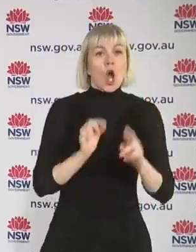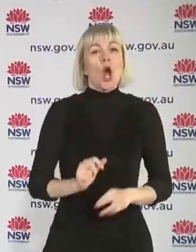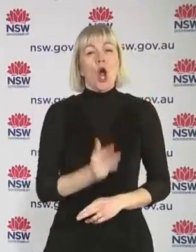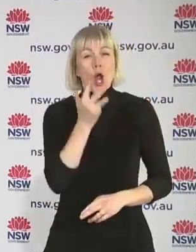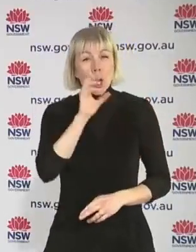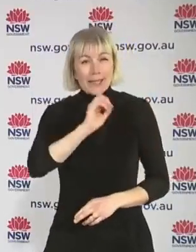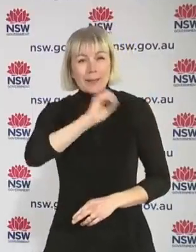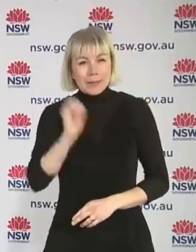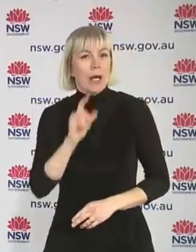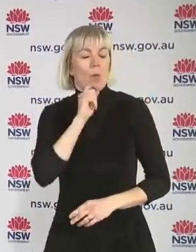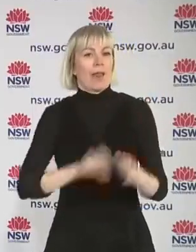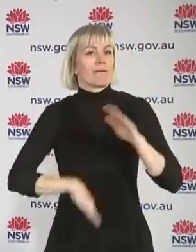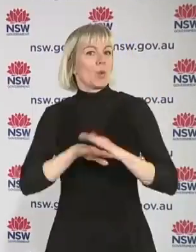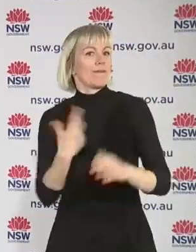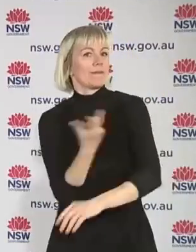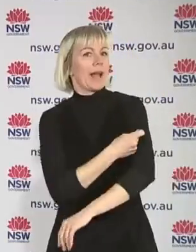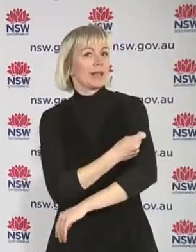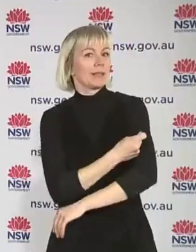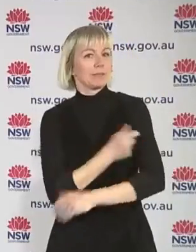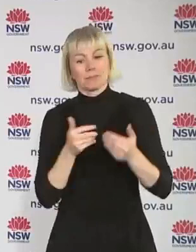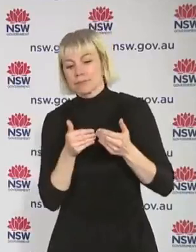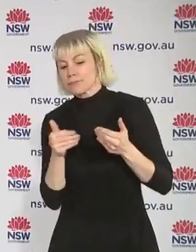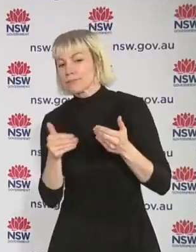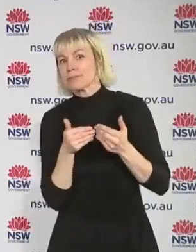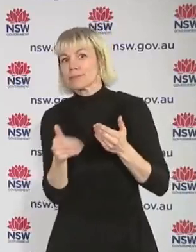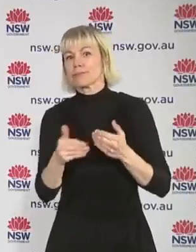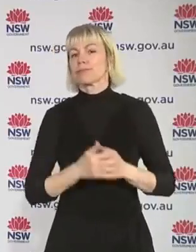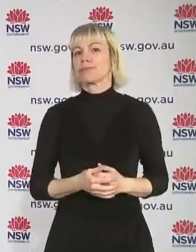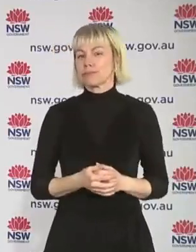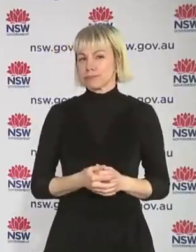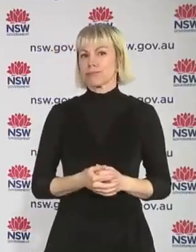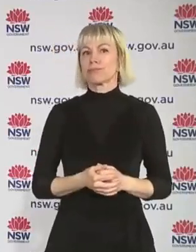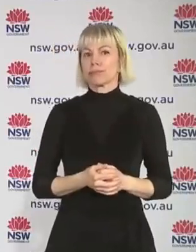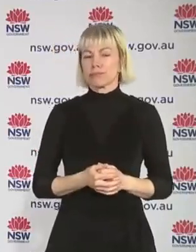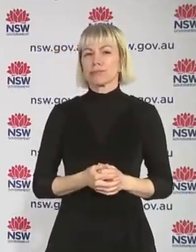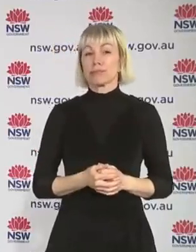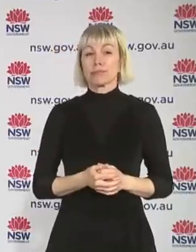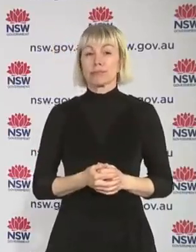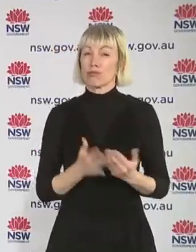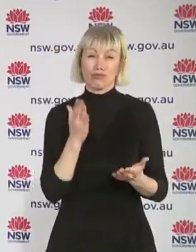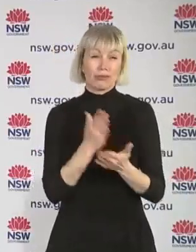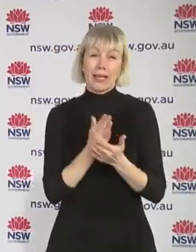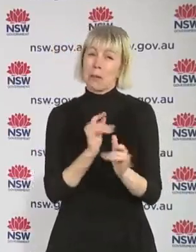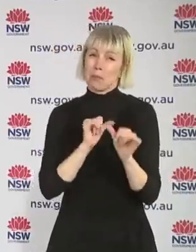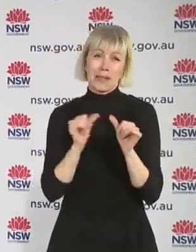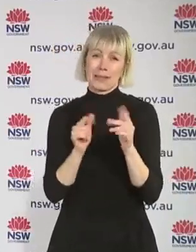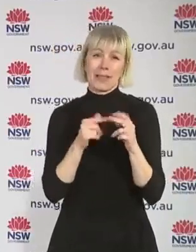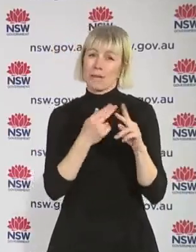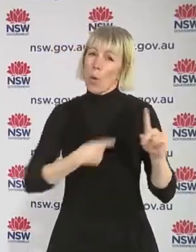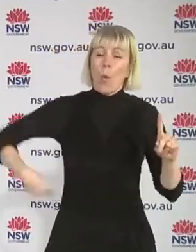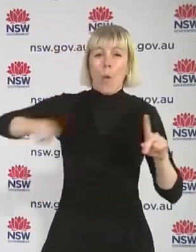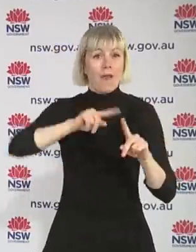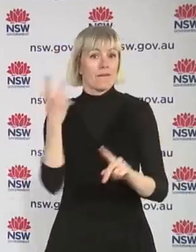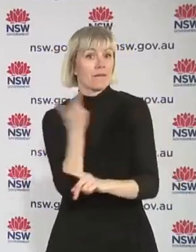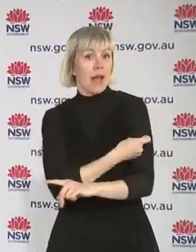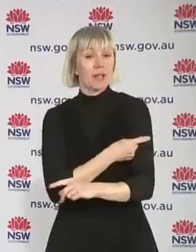completely vaccinated. So that is a big high jump for people to have to go through if you're not vaccinated. The message is if you want to